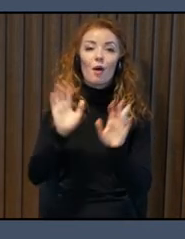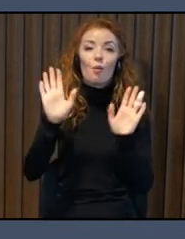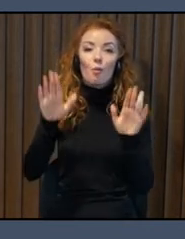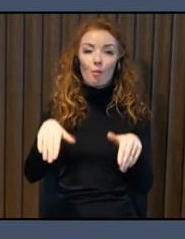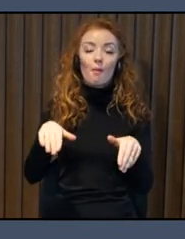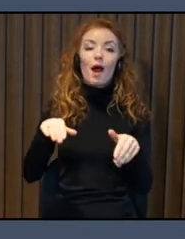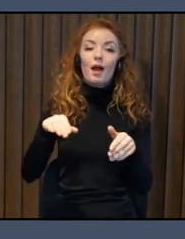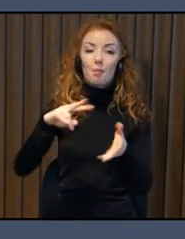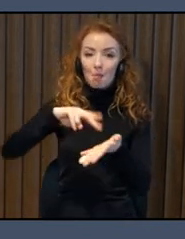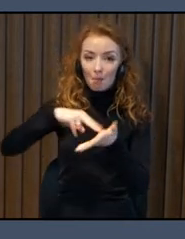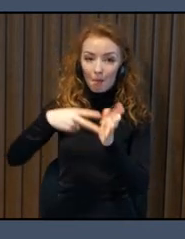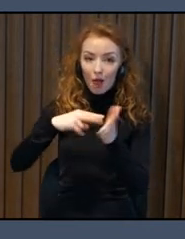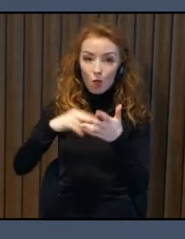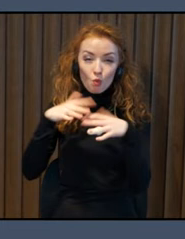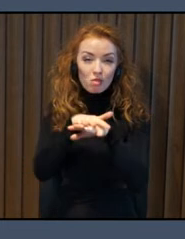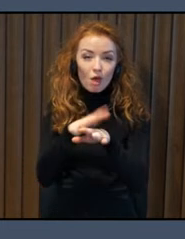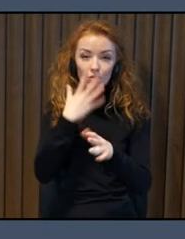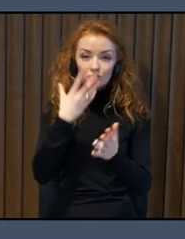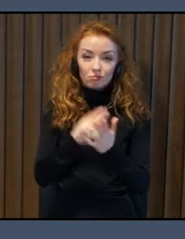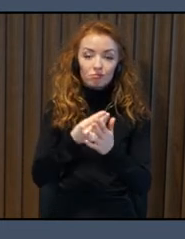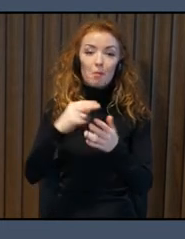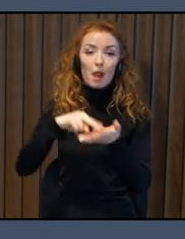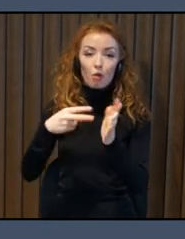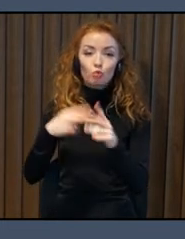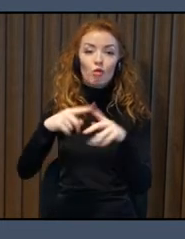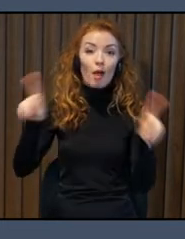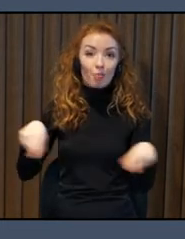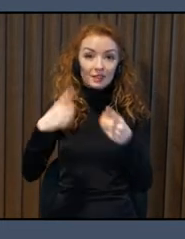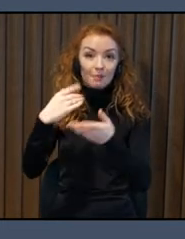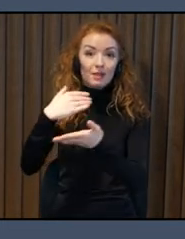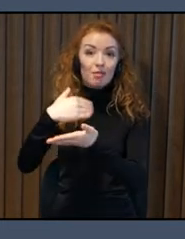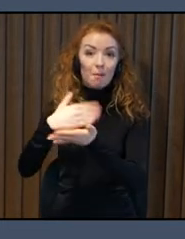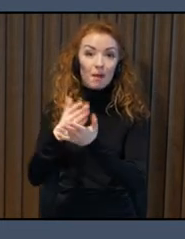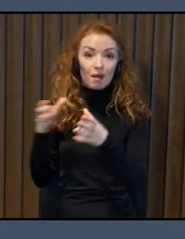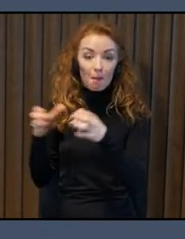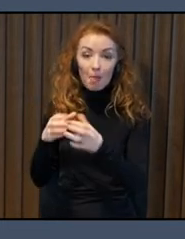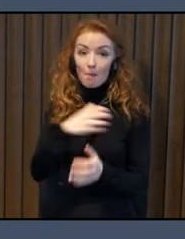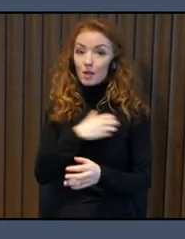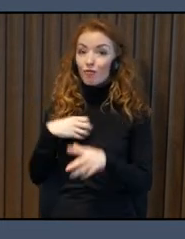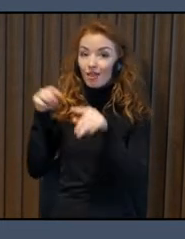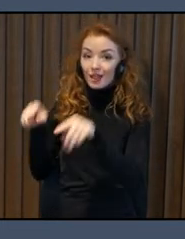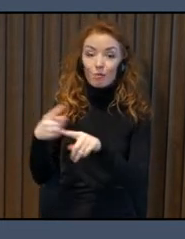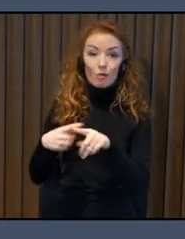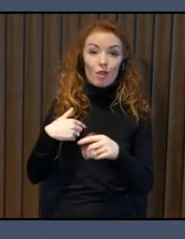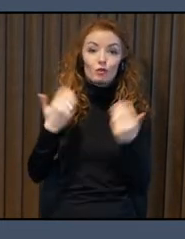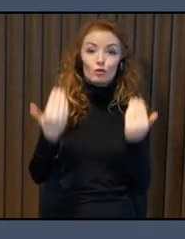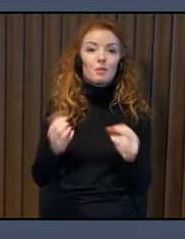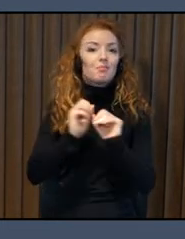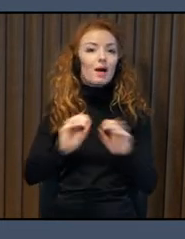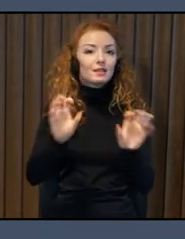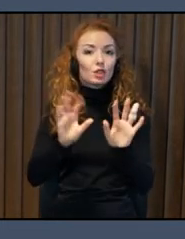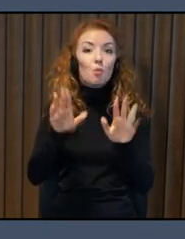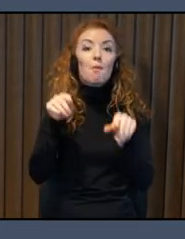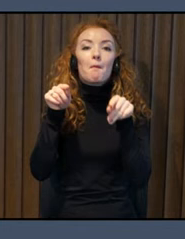in the municipality of Jönköping. I'm here today to talk about what the planning and development department does on